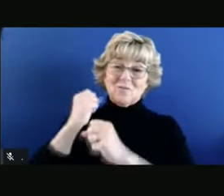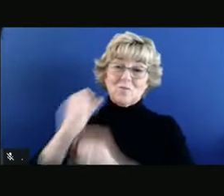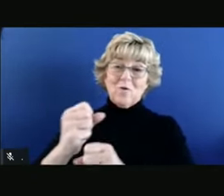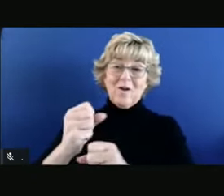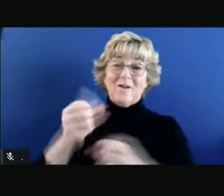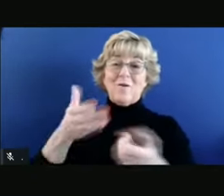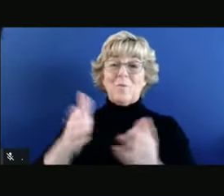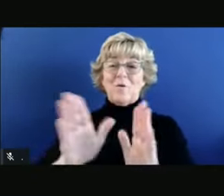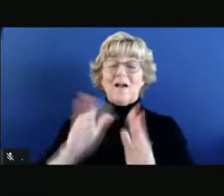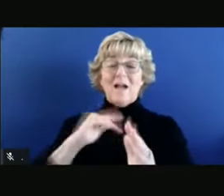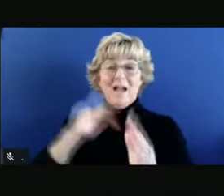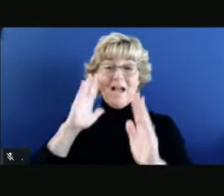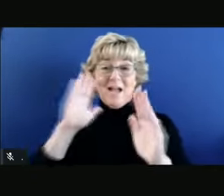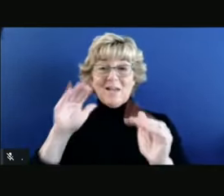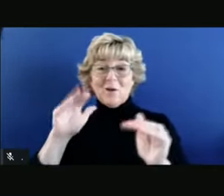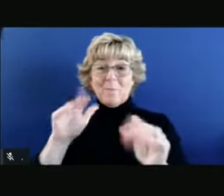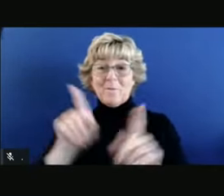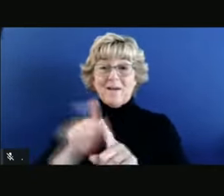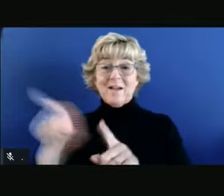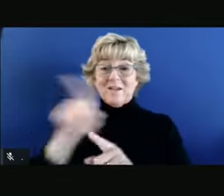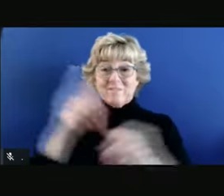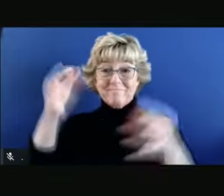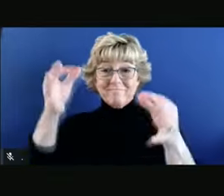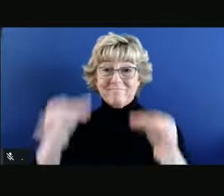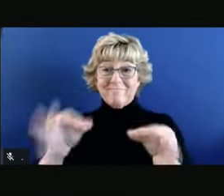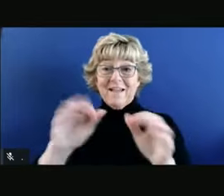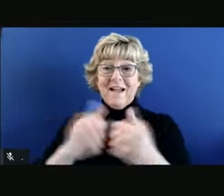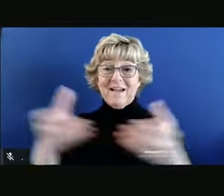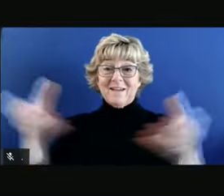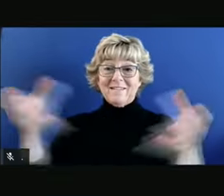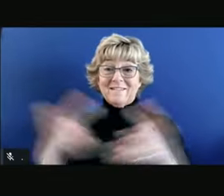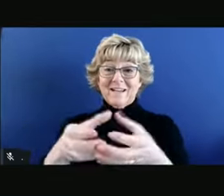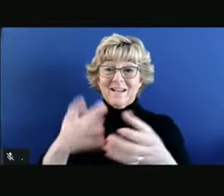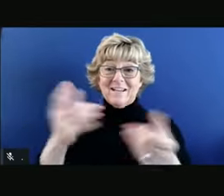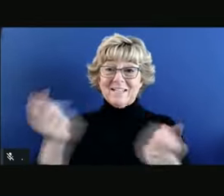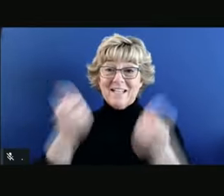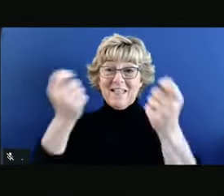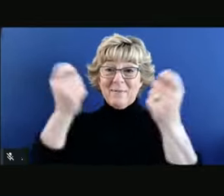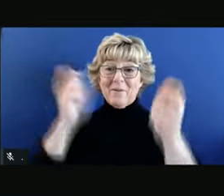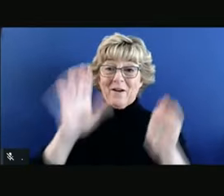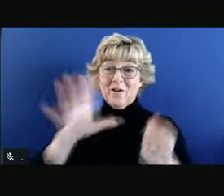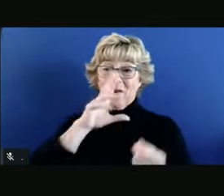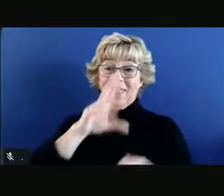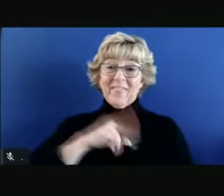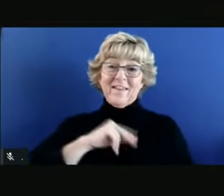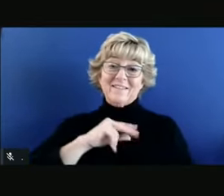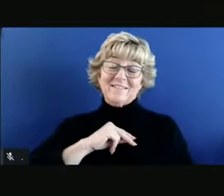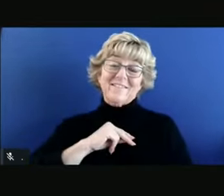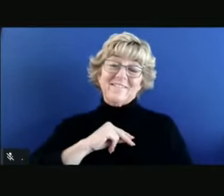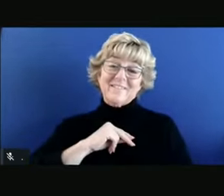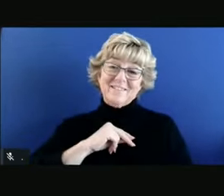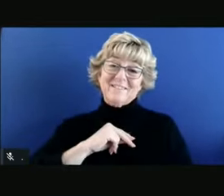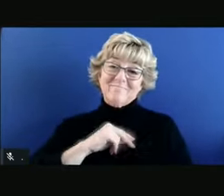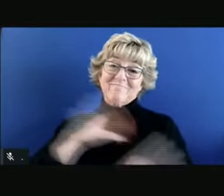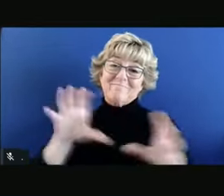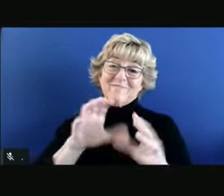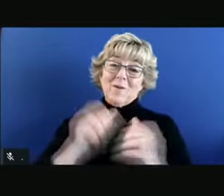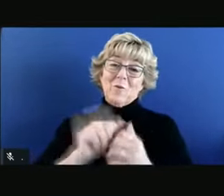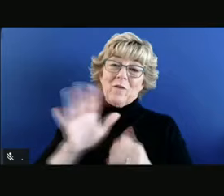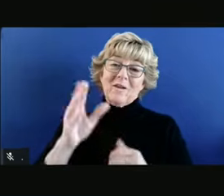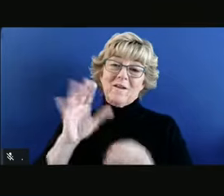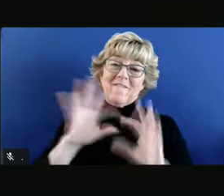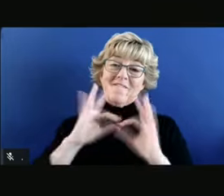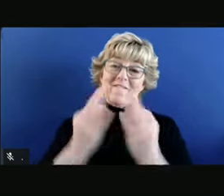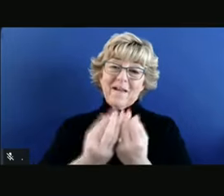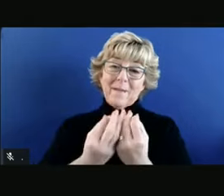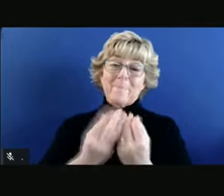that, I hope that as you decide how to gather, how to celebrate your Thanksgiving, that you do it with your household,